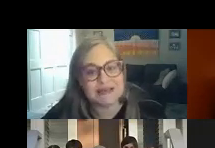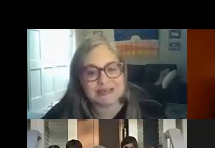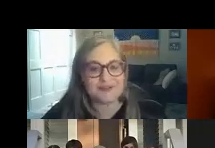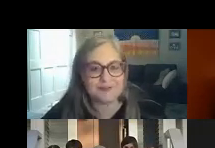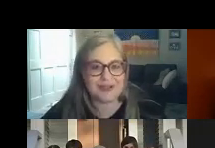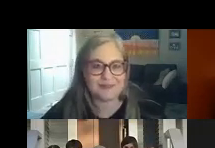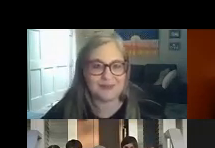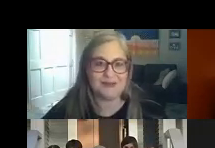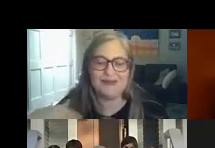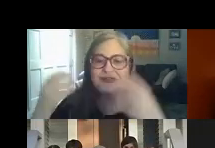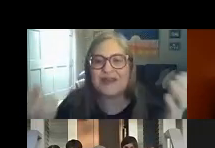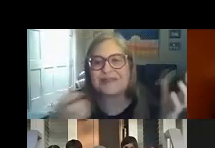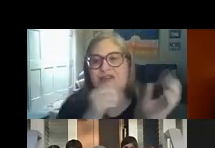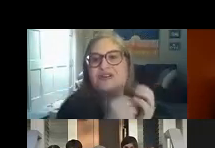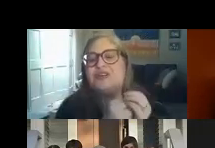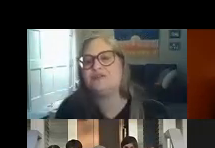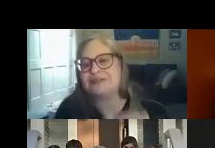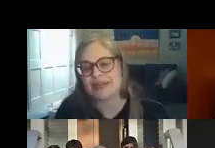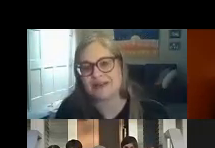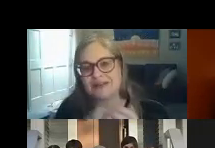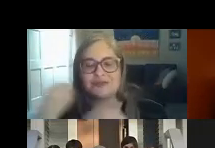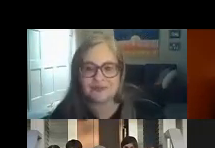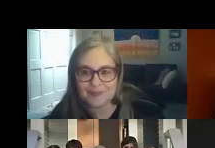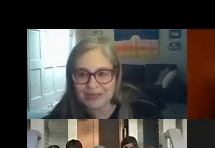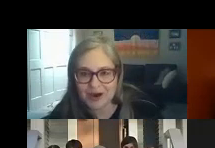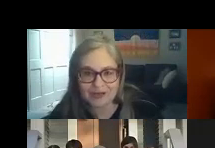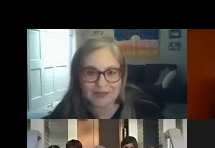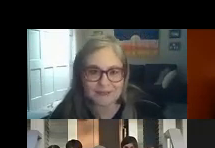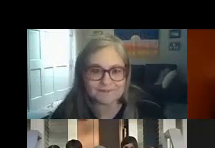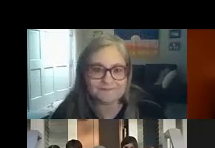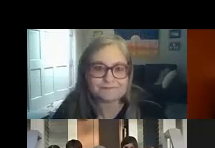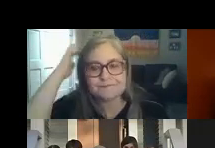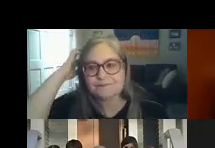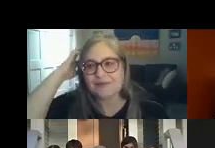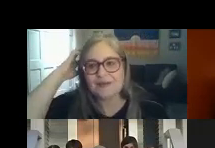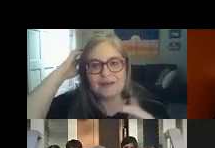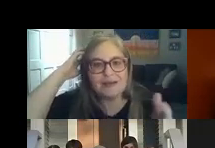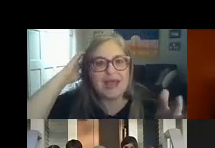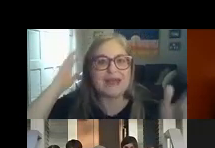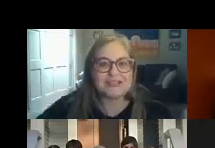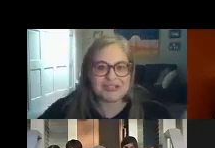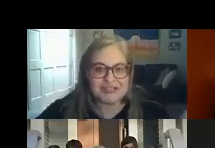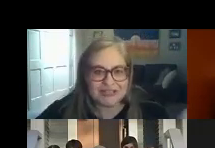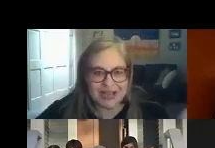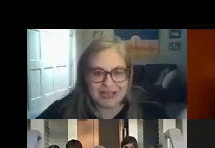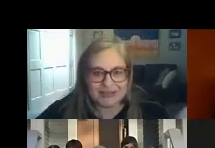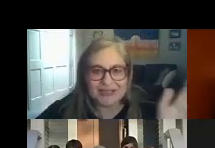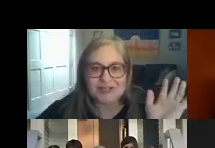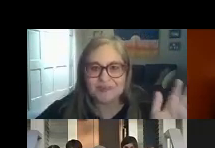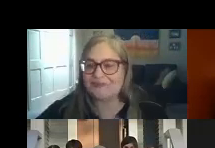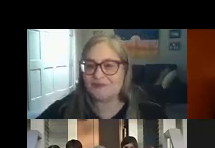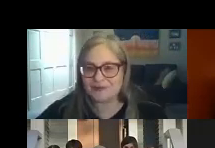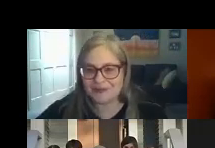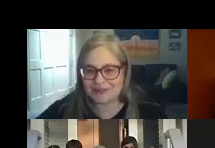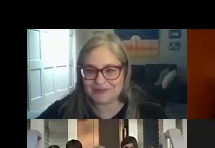success in a different placement so that's how you could use data to sort of make your argument any changes to the iep should